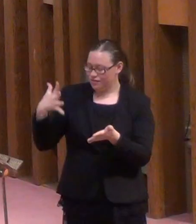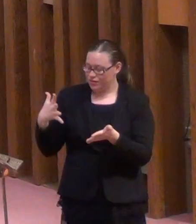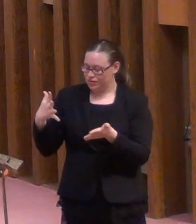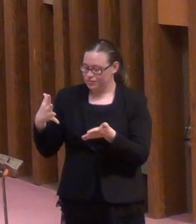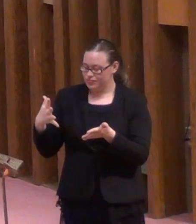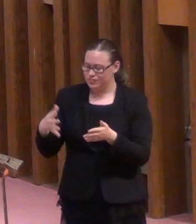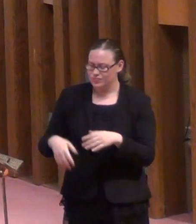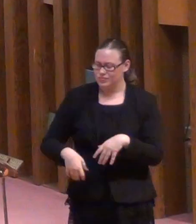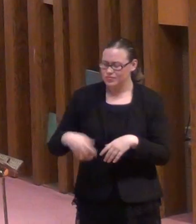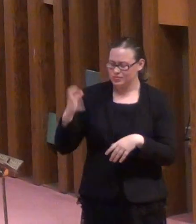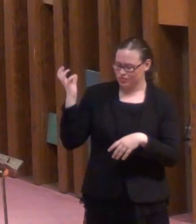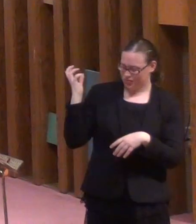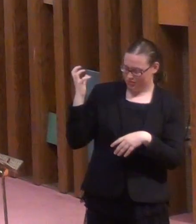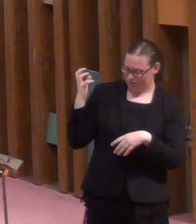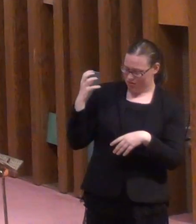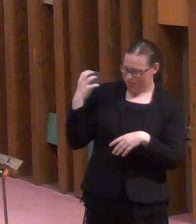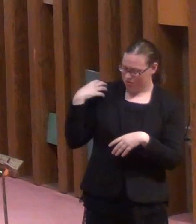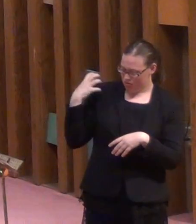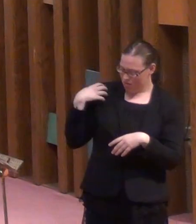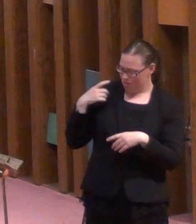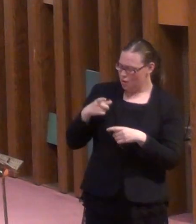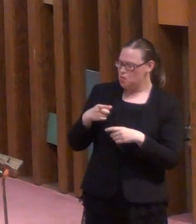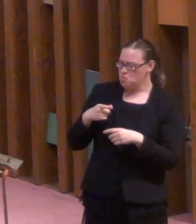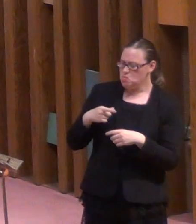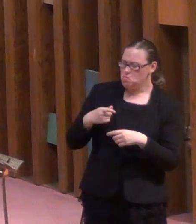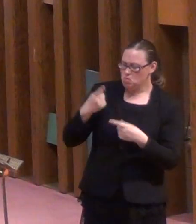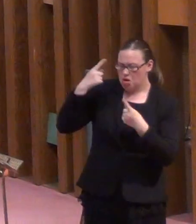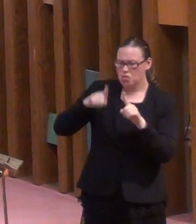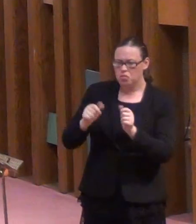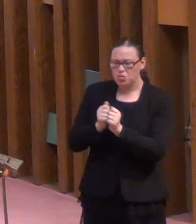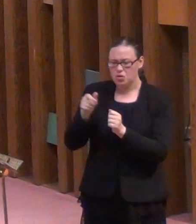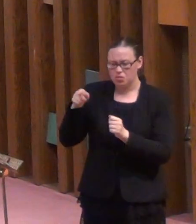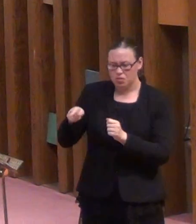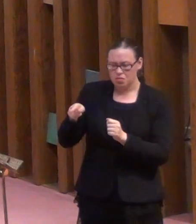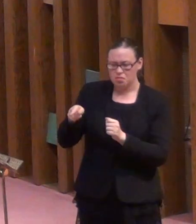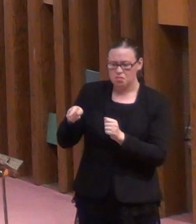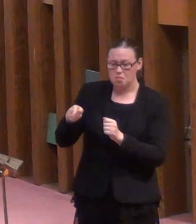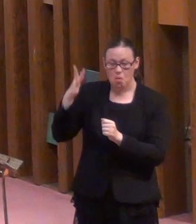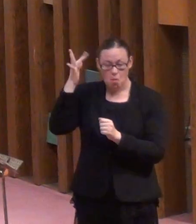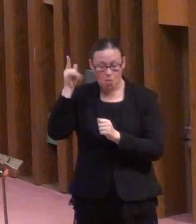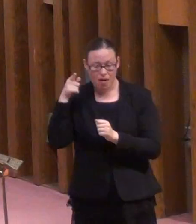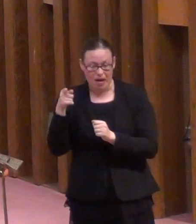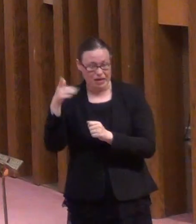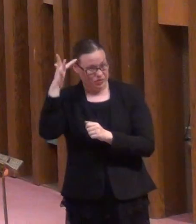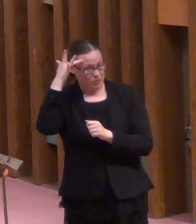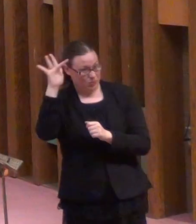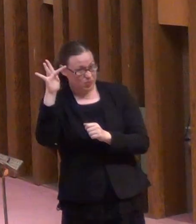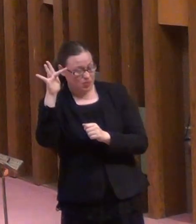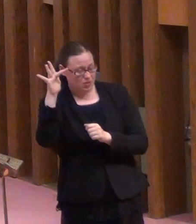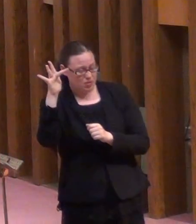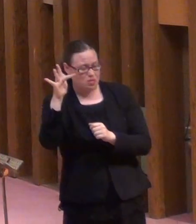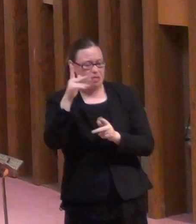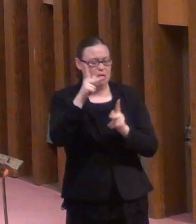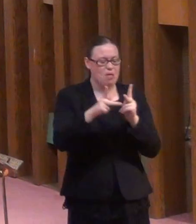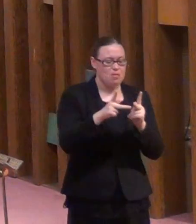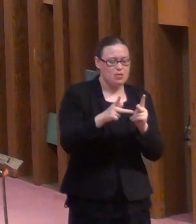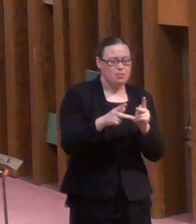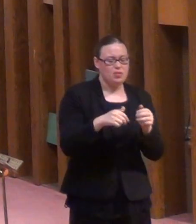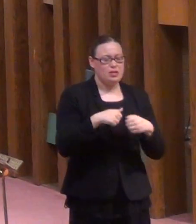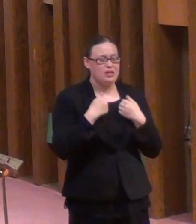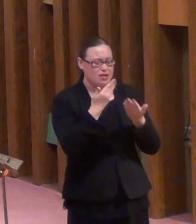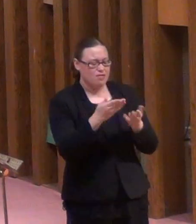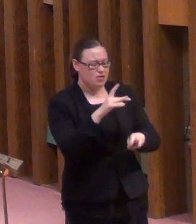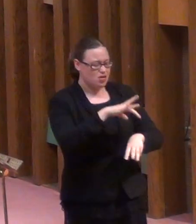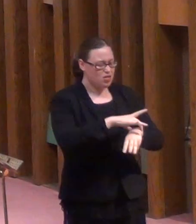manager because he had acted shrewdly. For the people of this world are more shrewd in dealing with their own